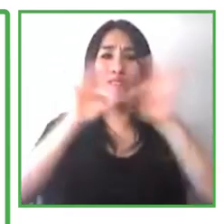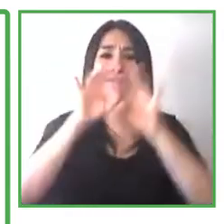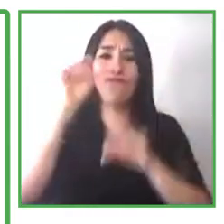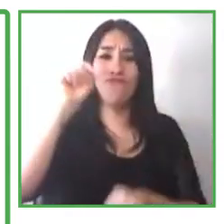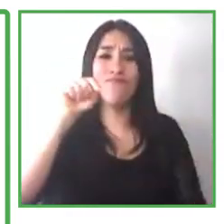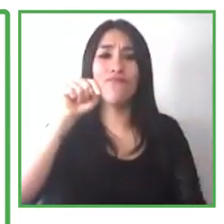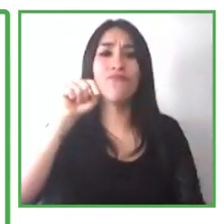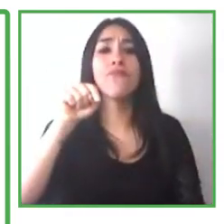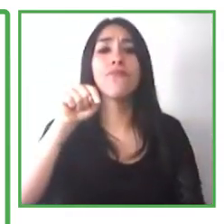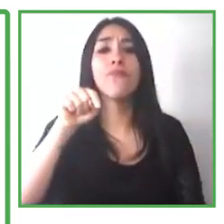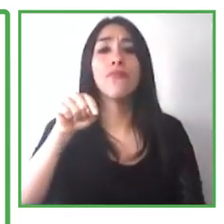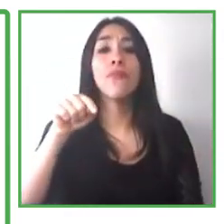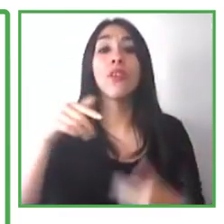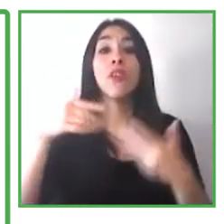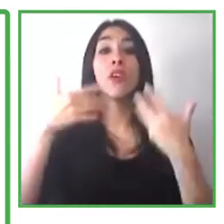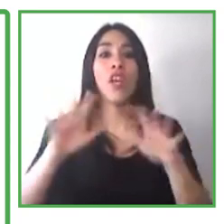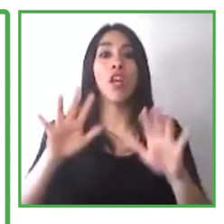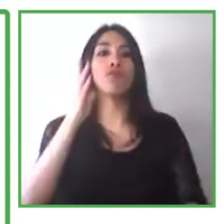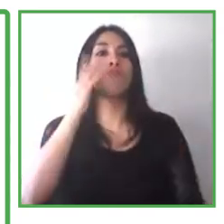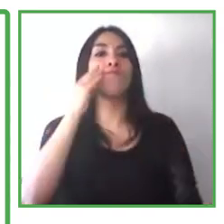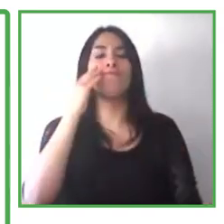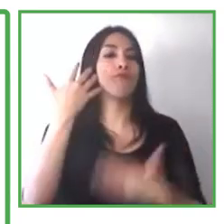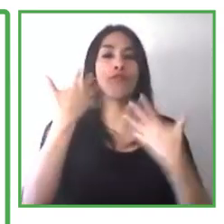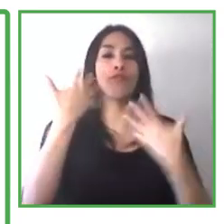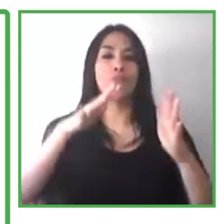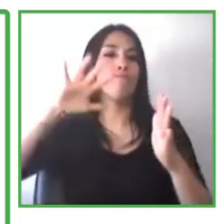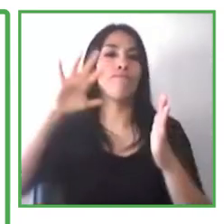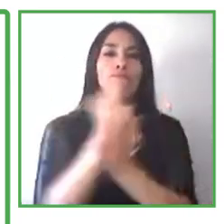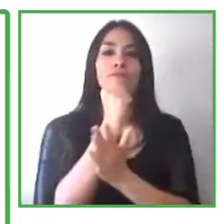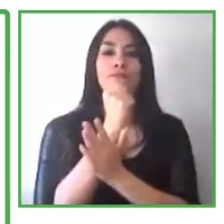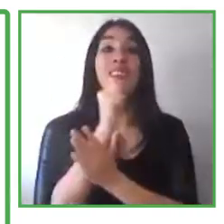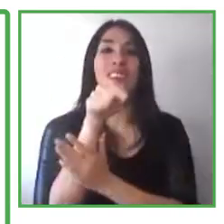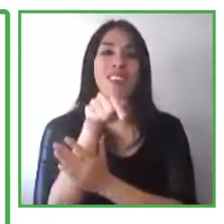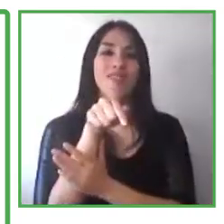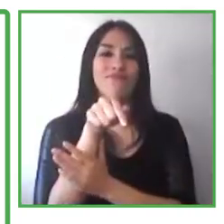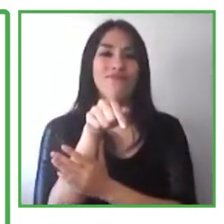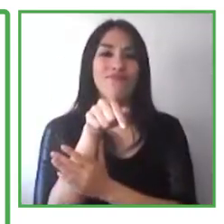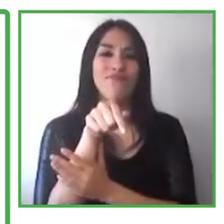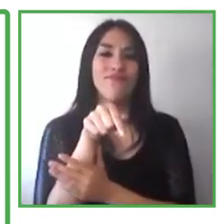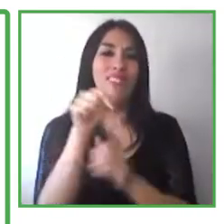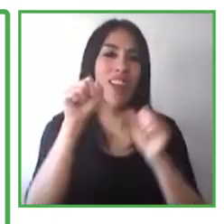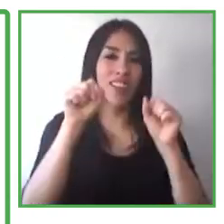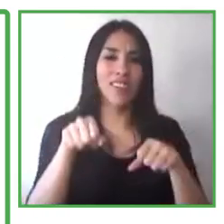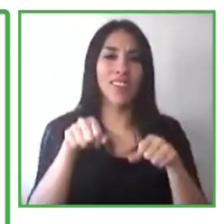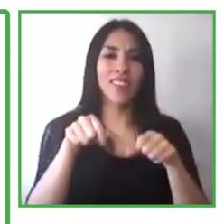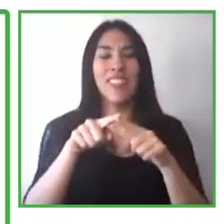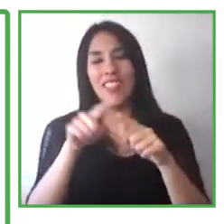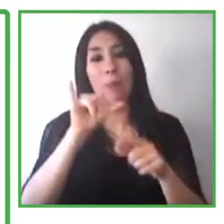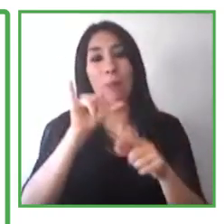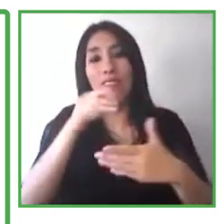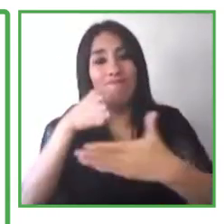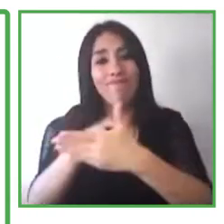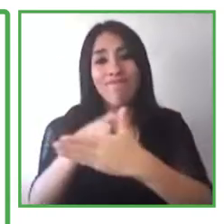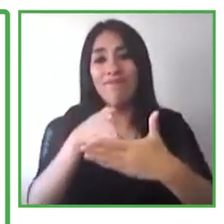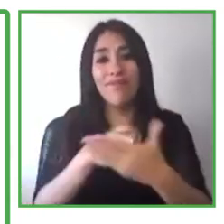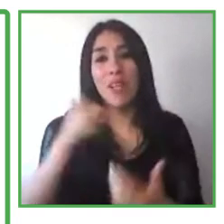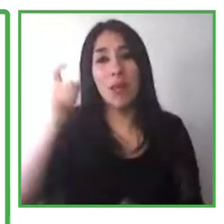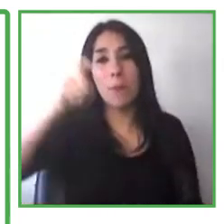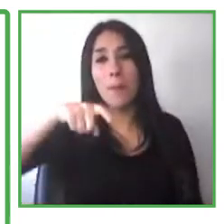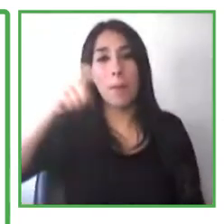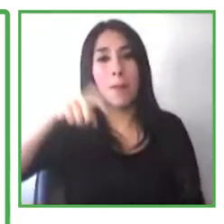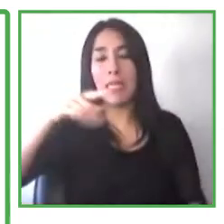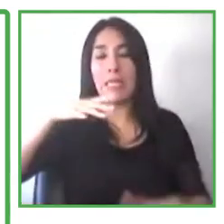issue that we're trying to address on my team. What we're trying to do is to create opportunities by